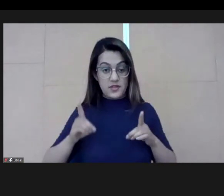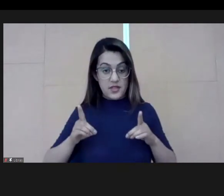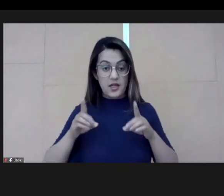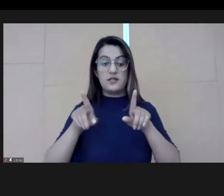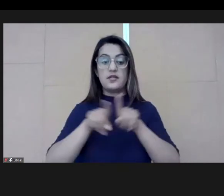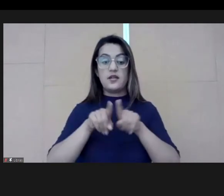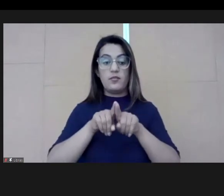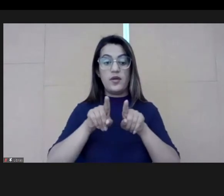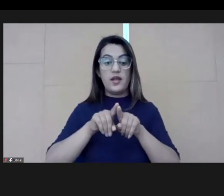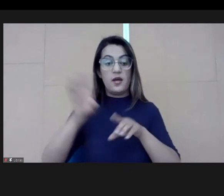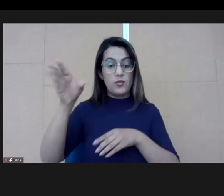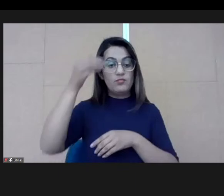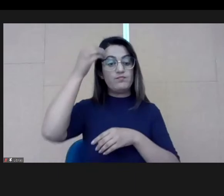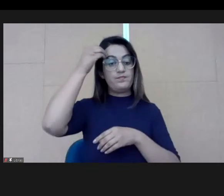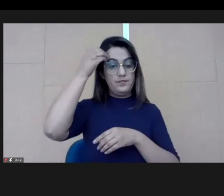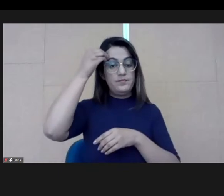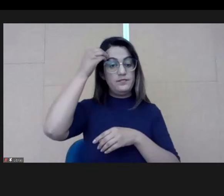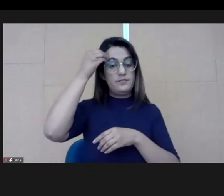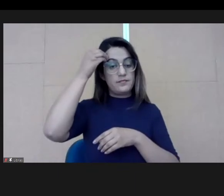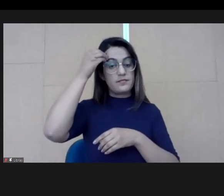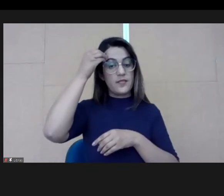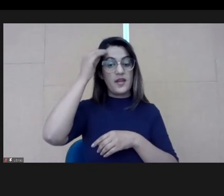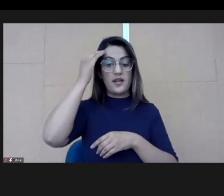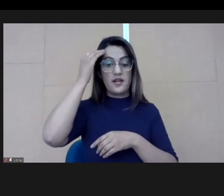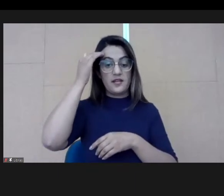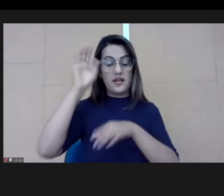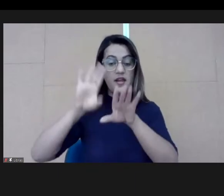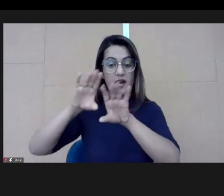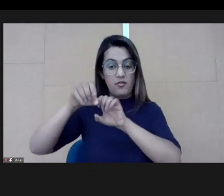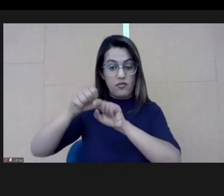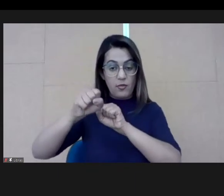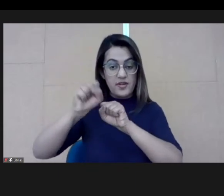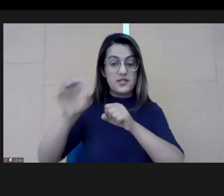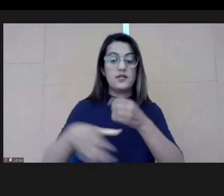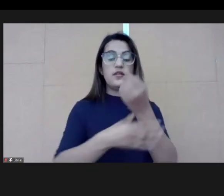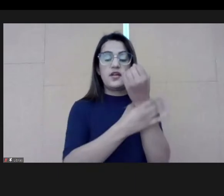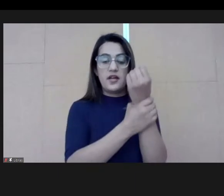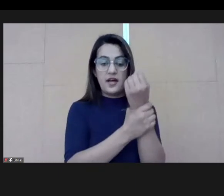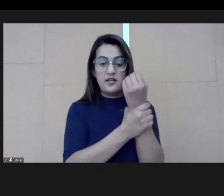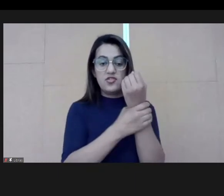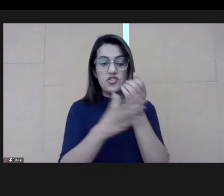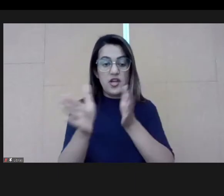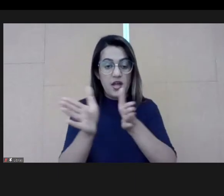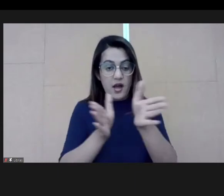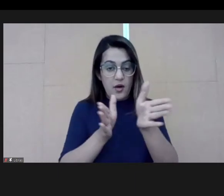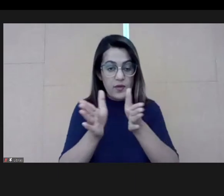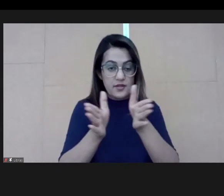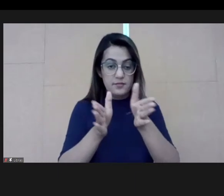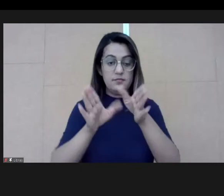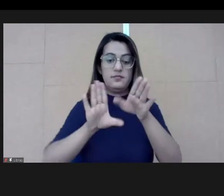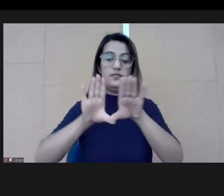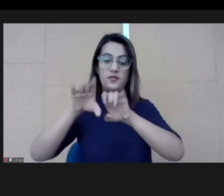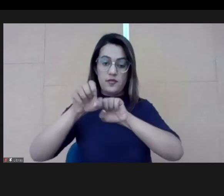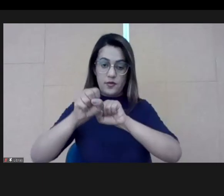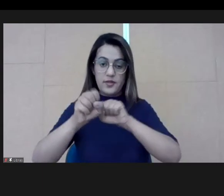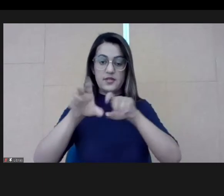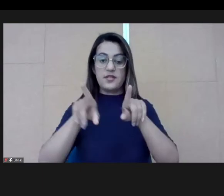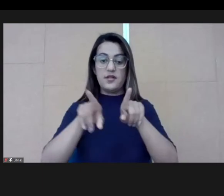black people, indigenous people, and for those who need to